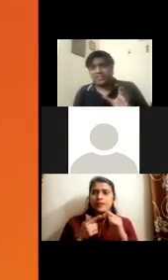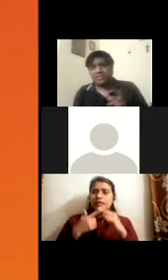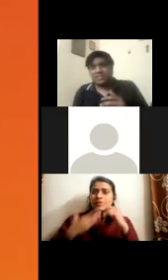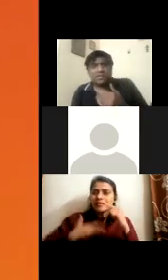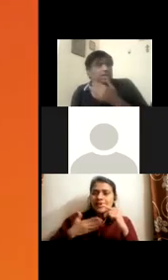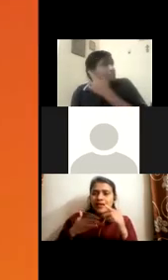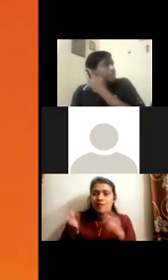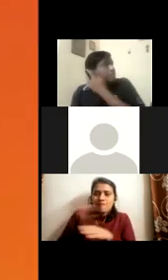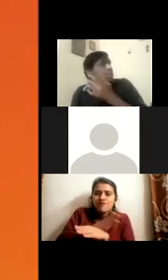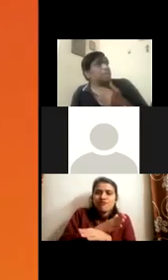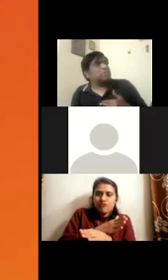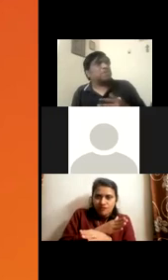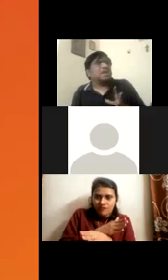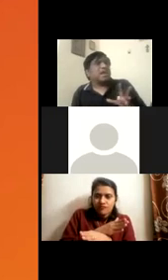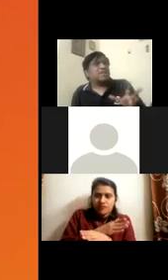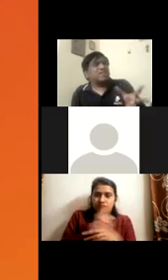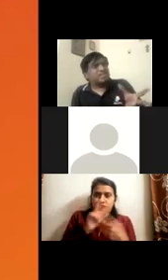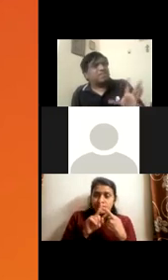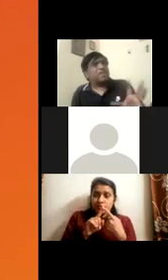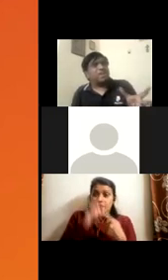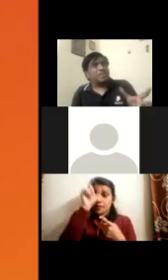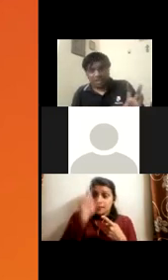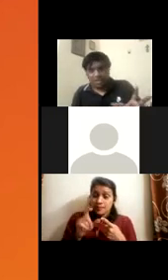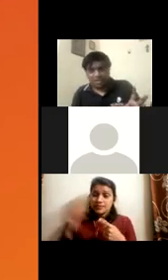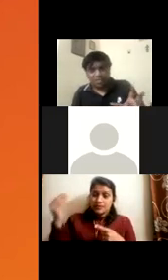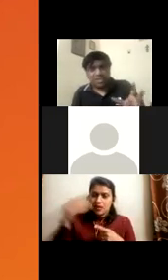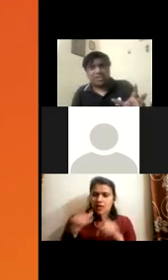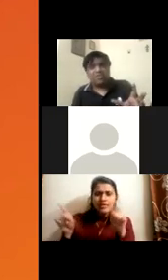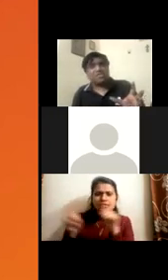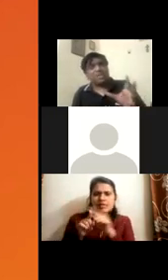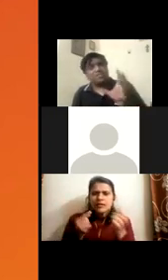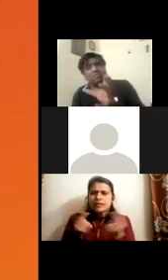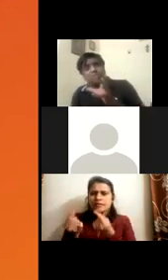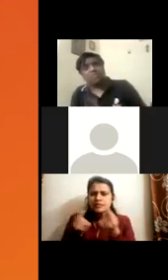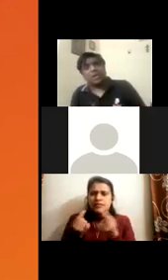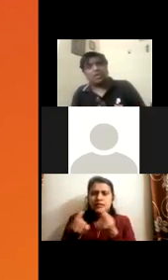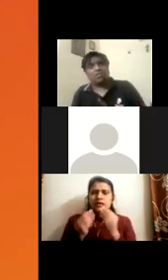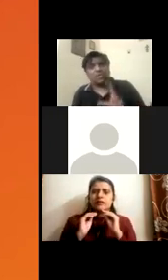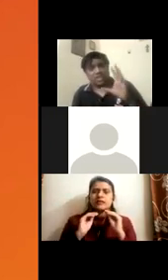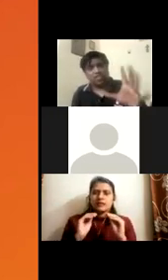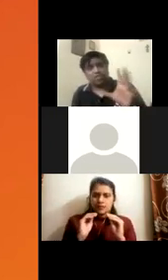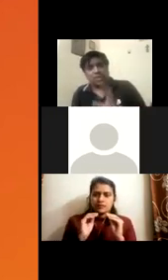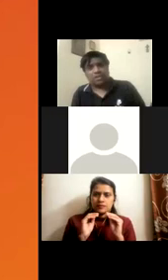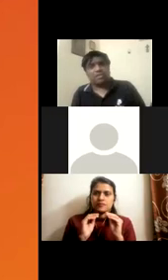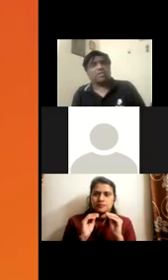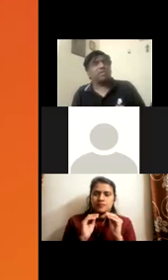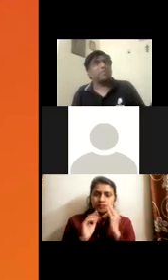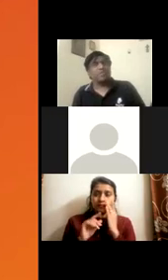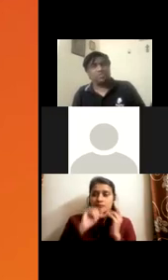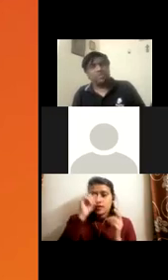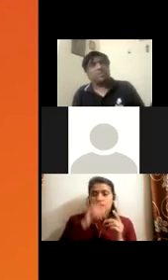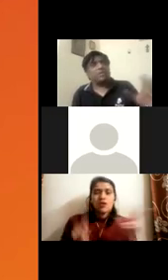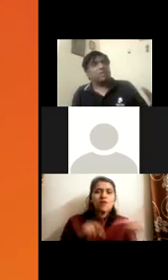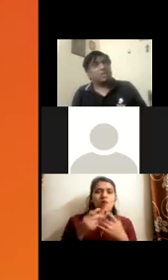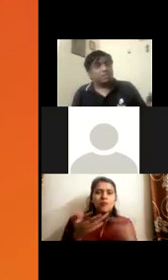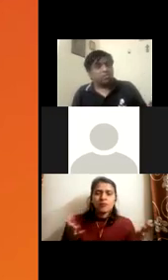-training is the person comes and we simulate the conditions and pre-training was done with a, with a partner location, NGO partner, that, uh, we